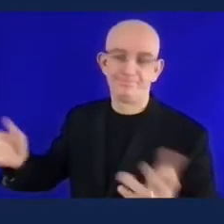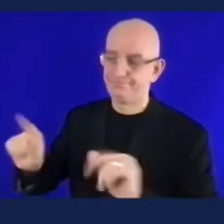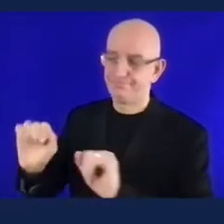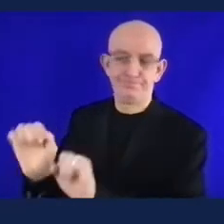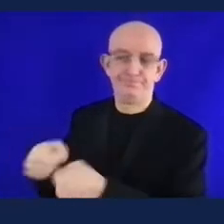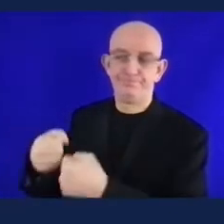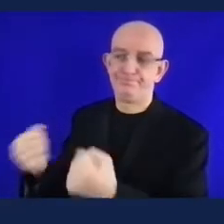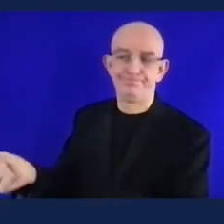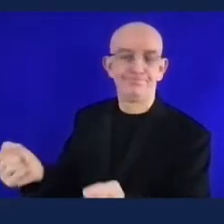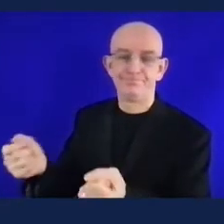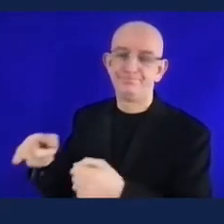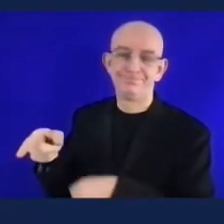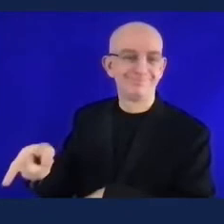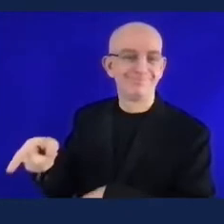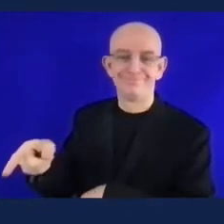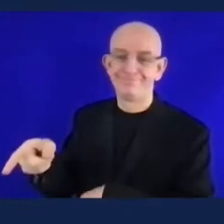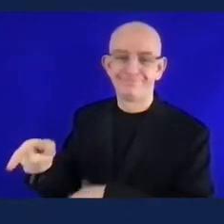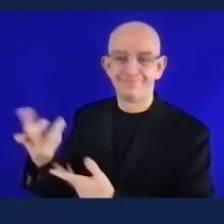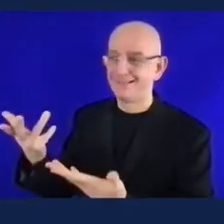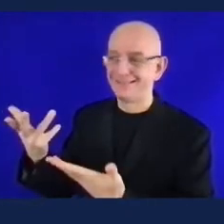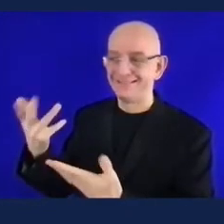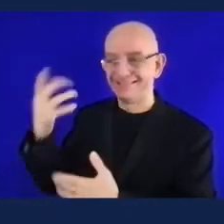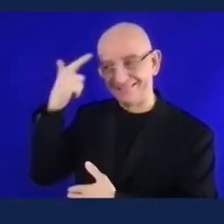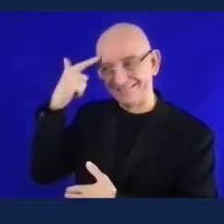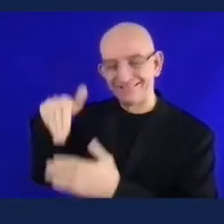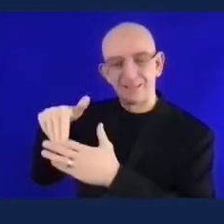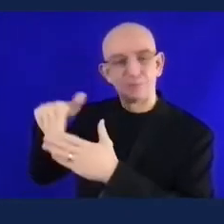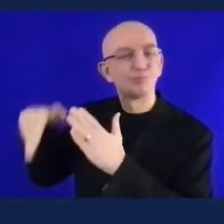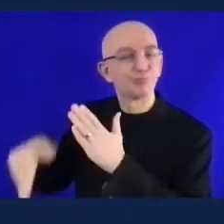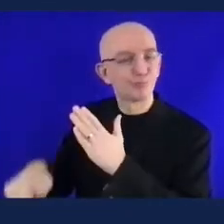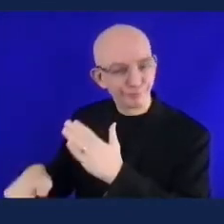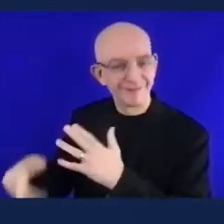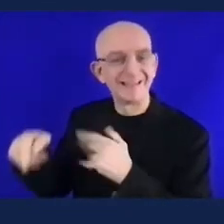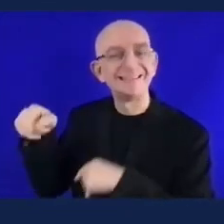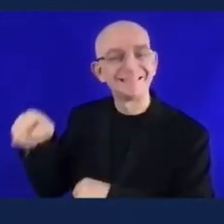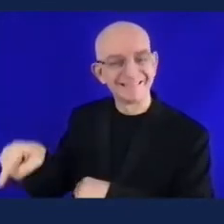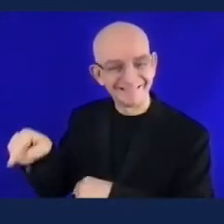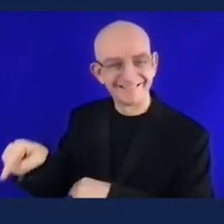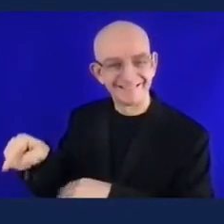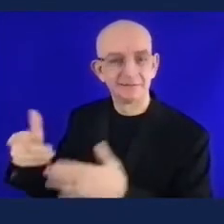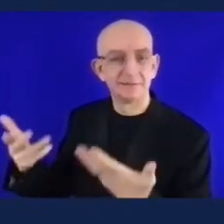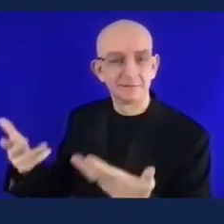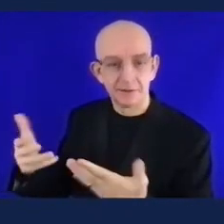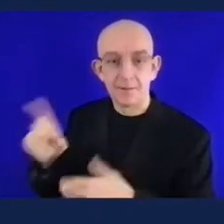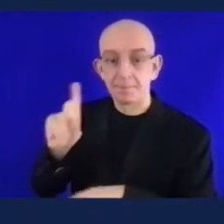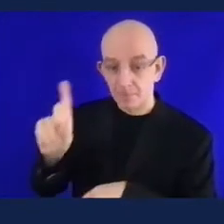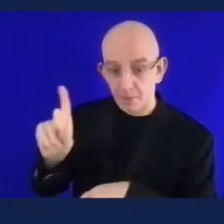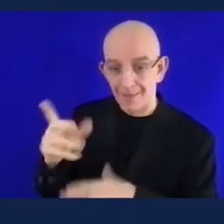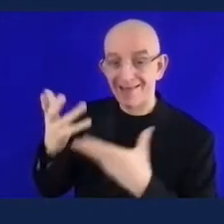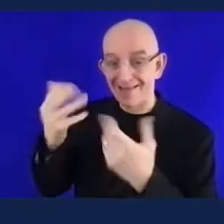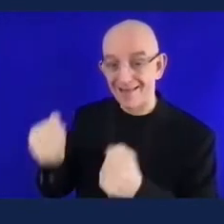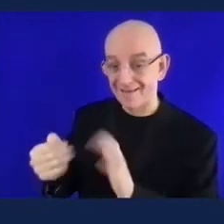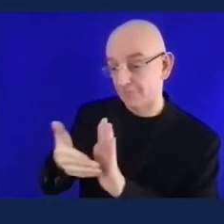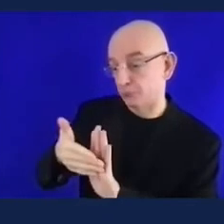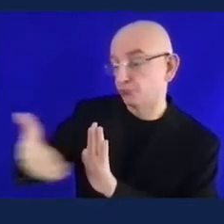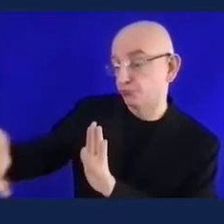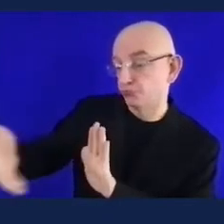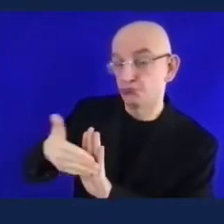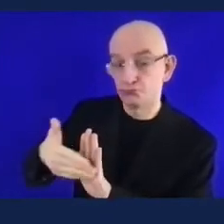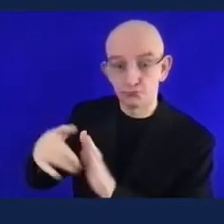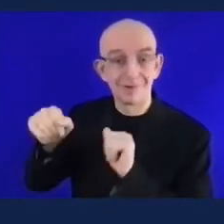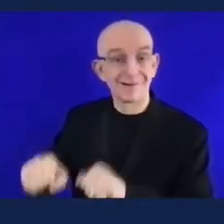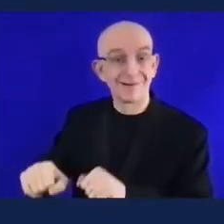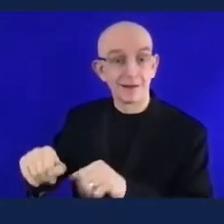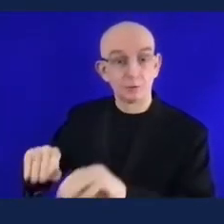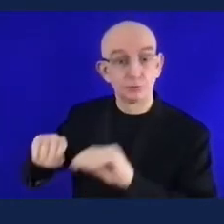so the big thing that's important here is we treat everybody with respect as i always say and and just everyone needs to understand that so there's a little chat